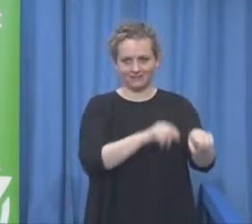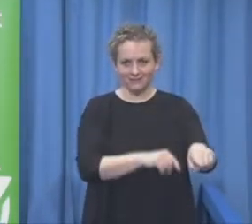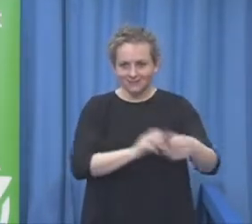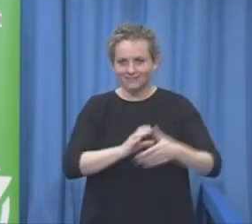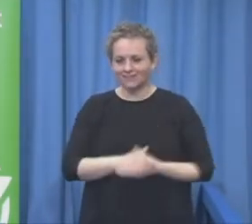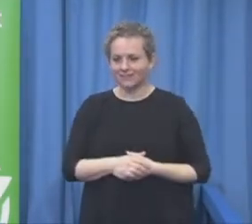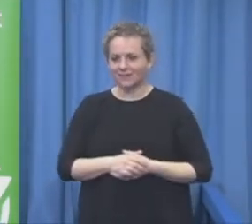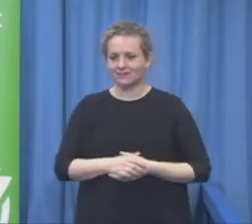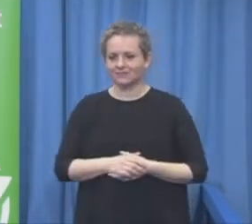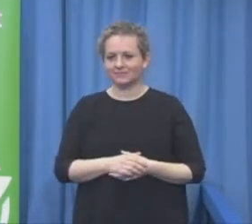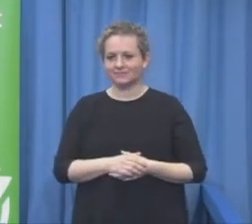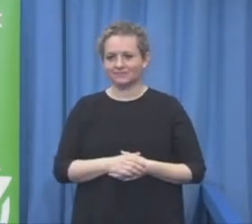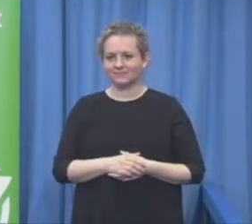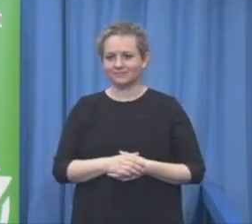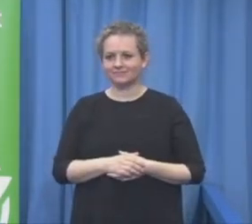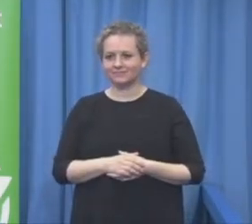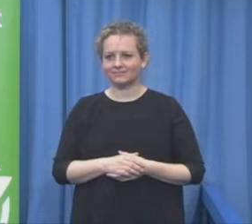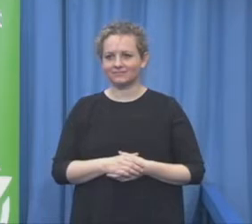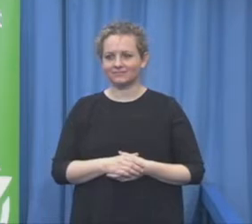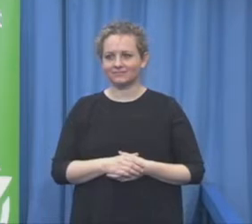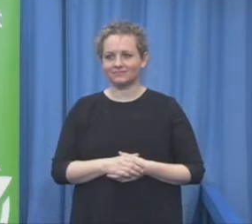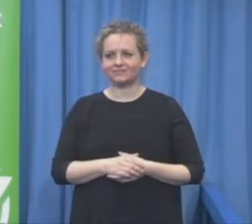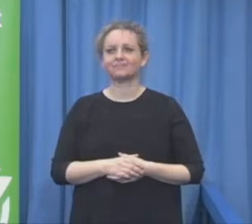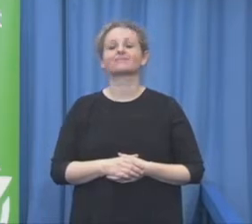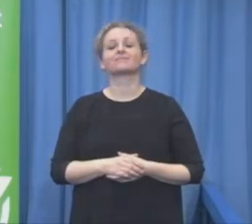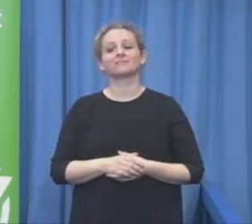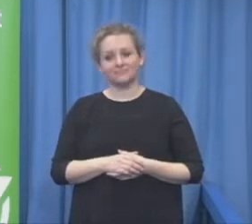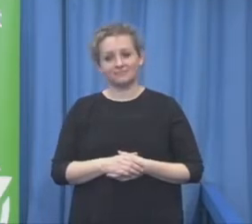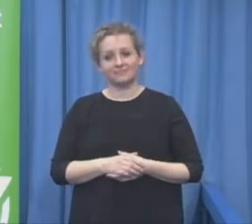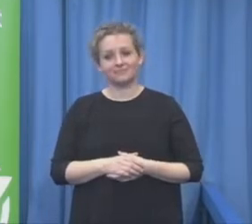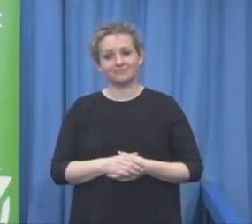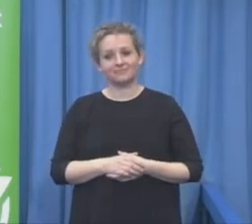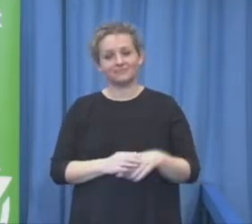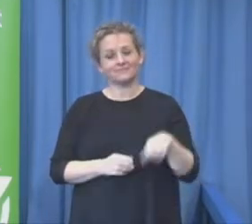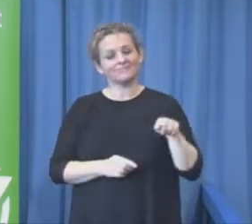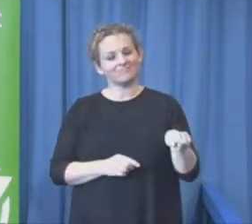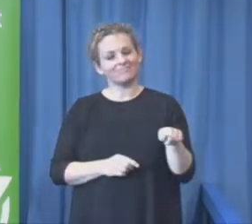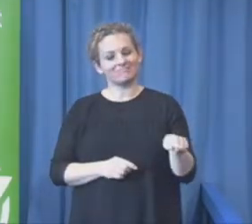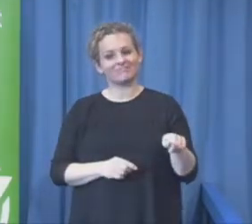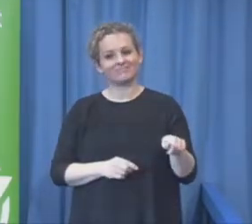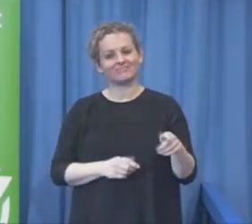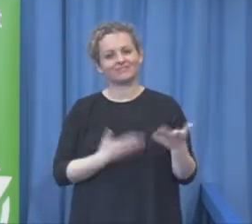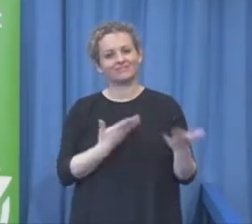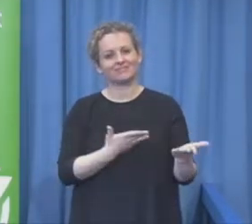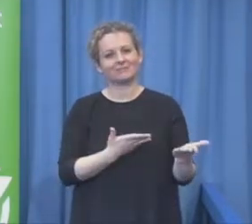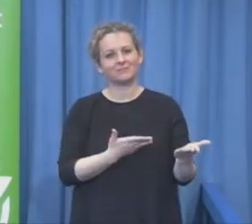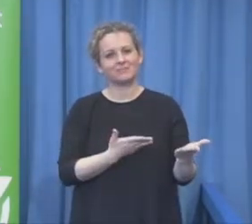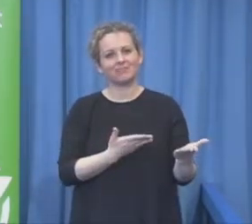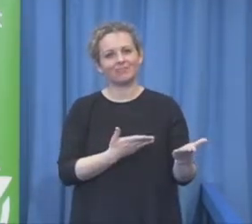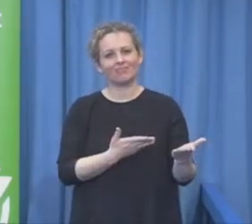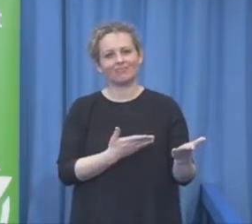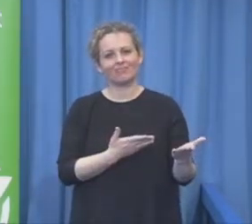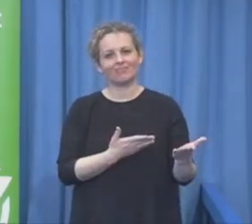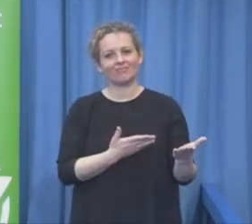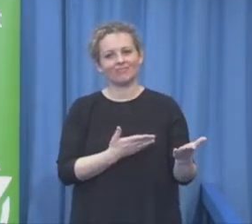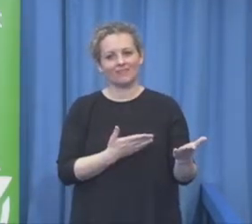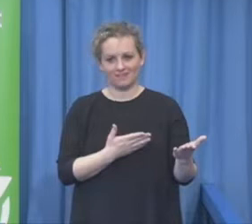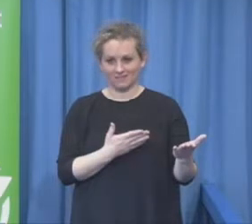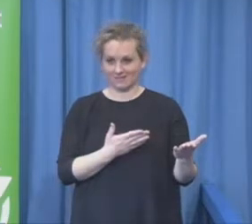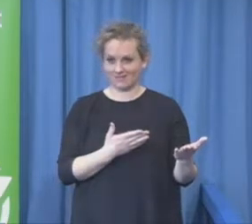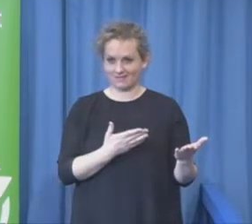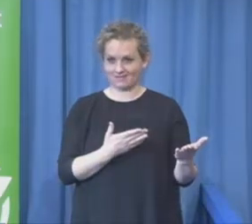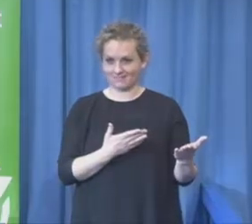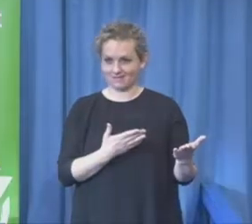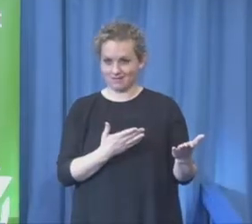if we putting barrier very close to stigma in each mind